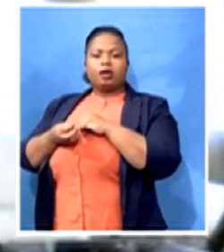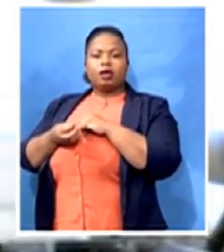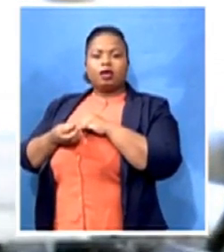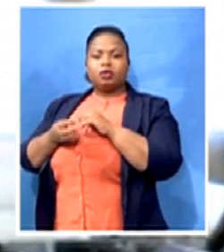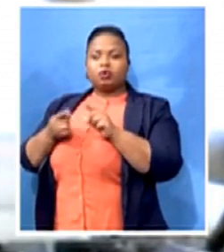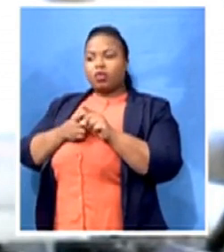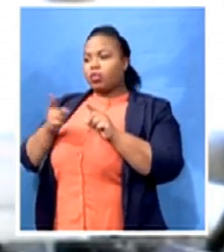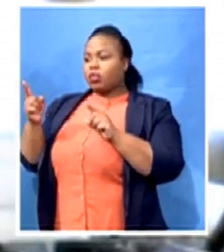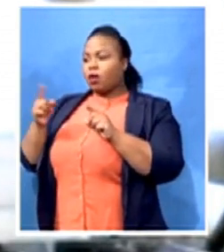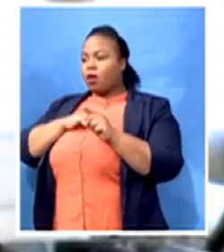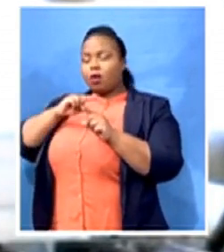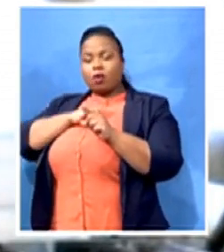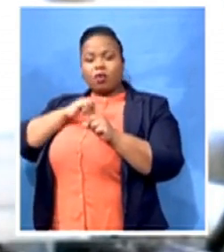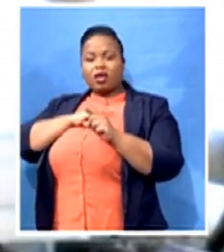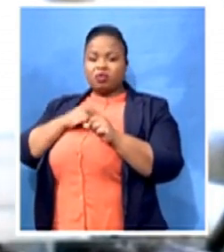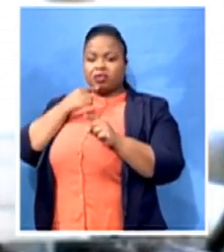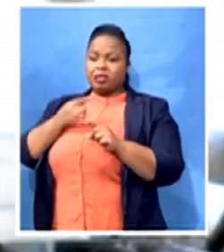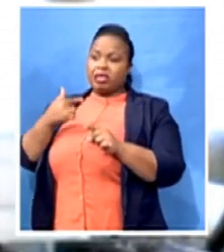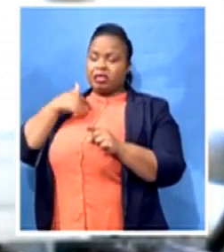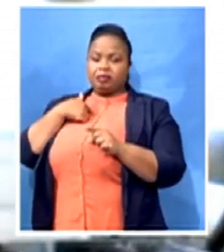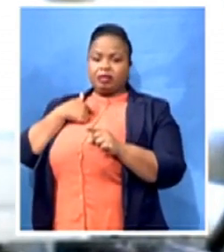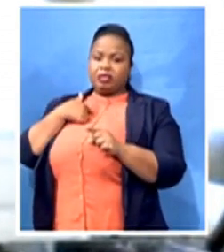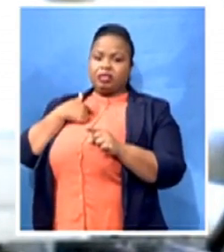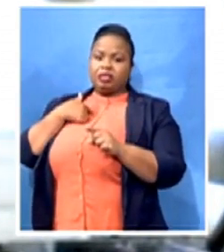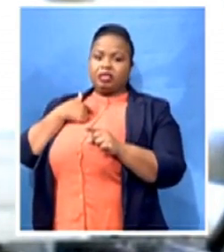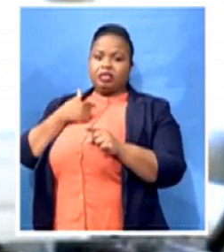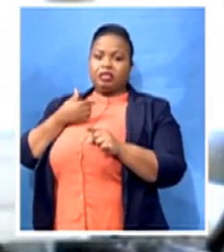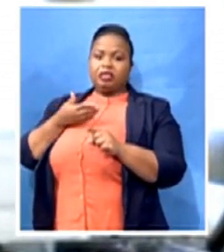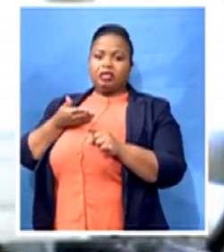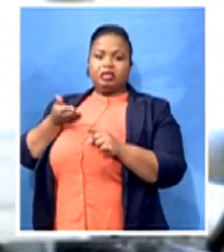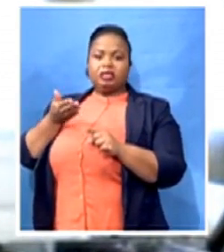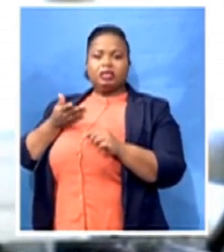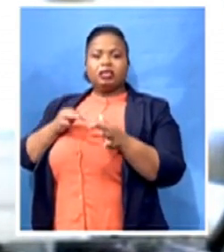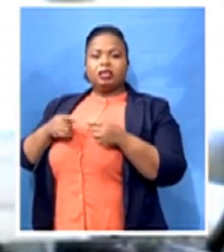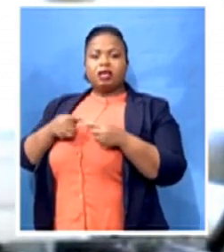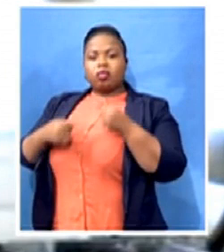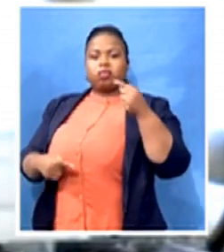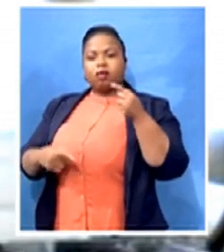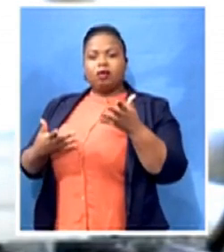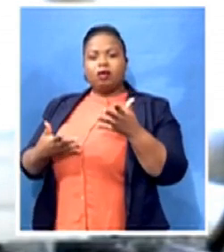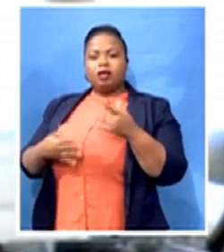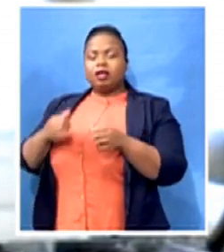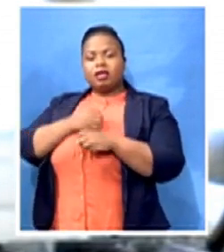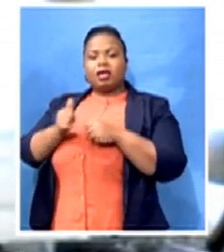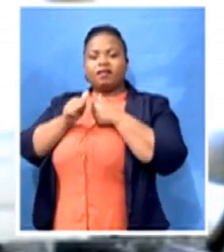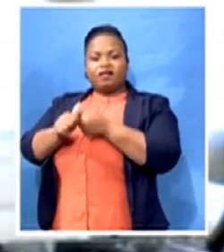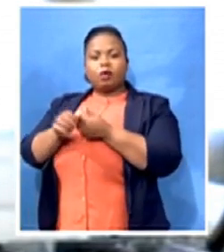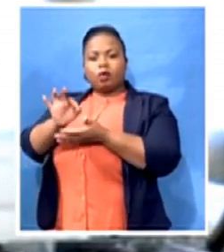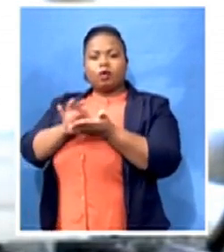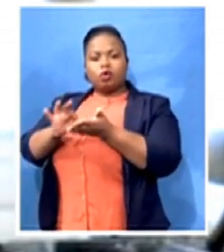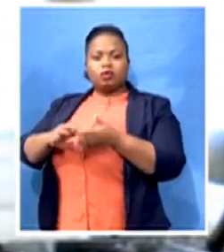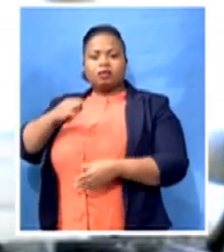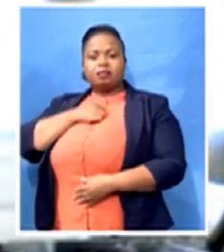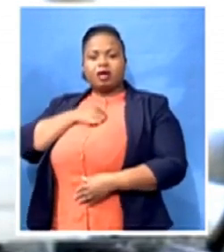have not stuck to their contractual obligations insofar as making sure that the assets are insured. So we